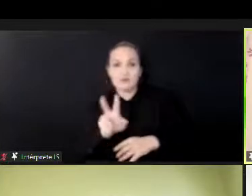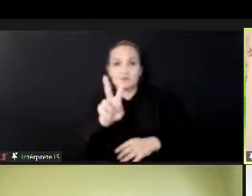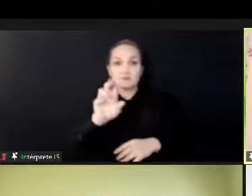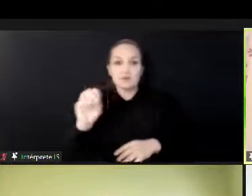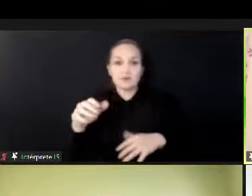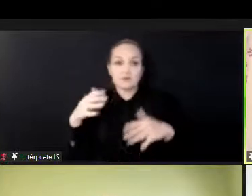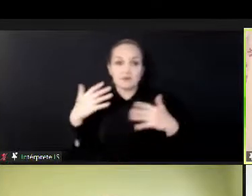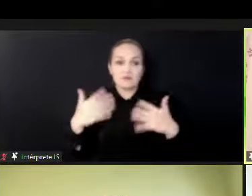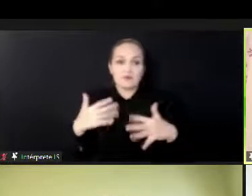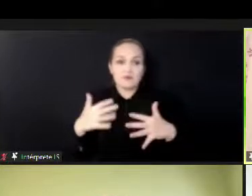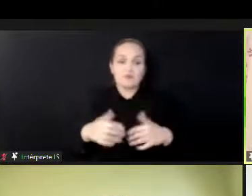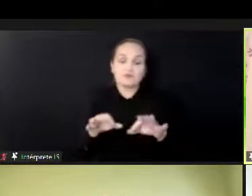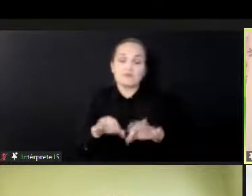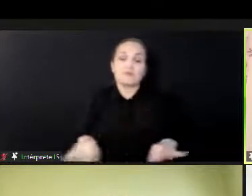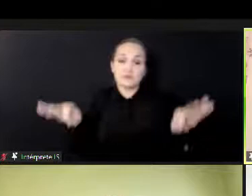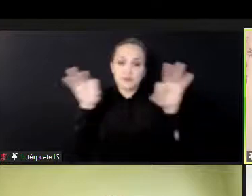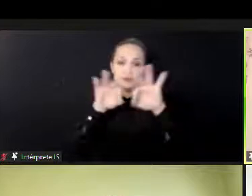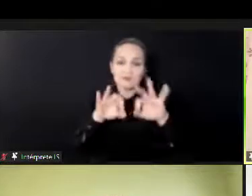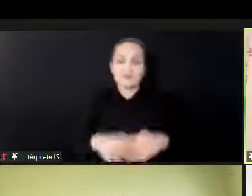Oh, and you're muted.